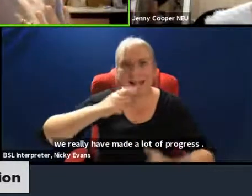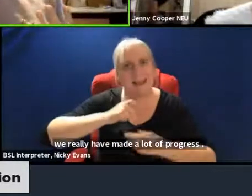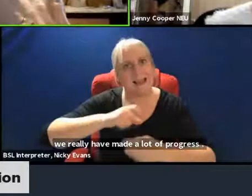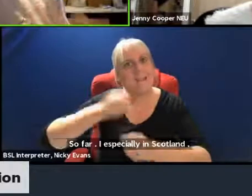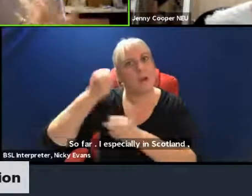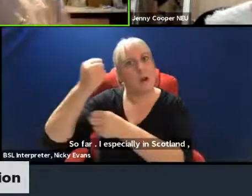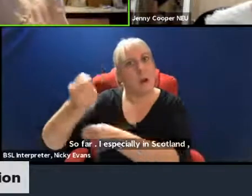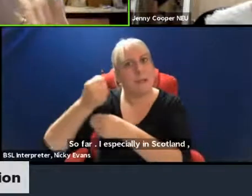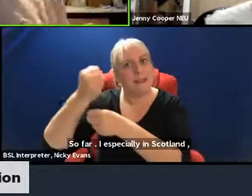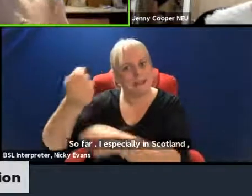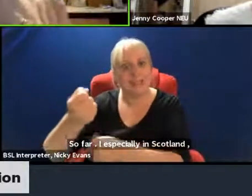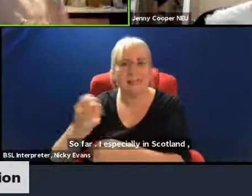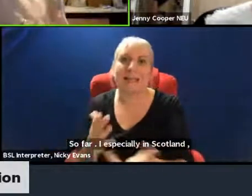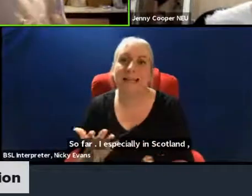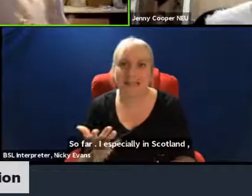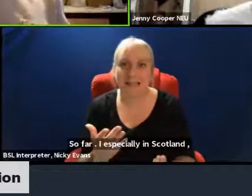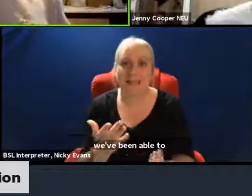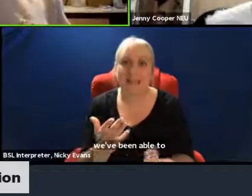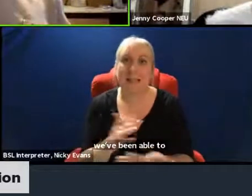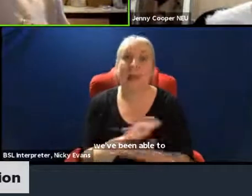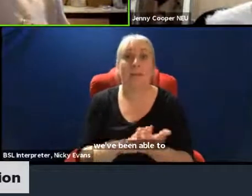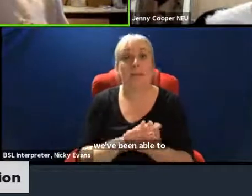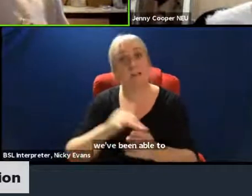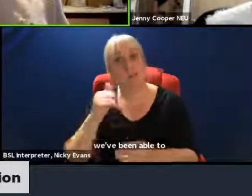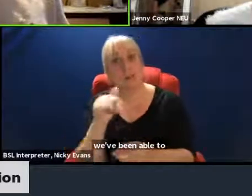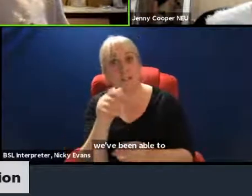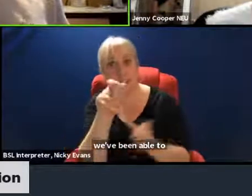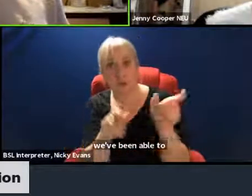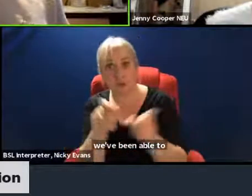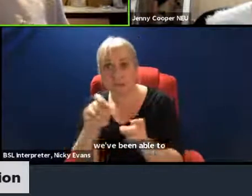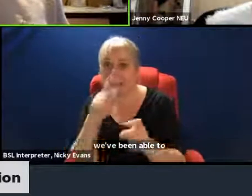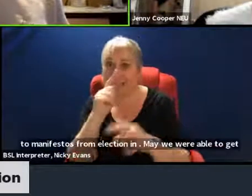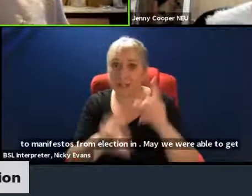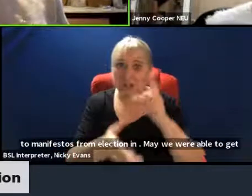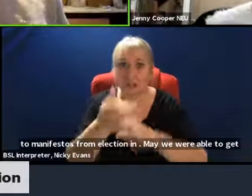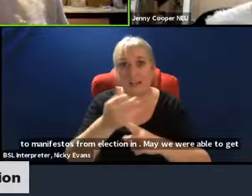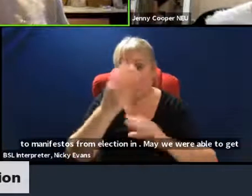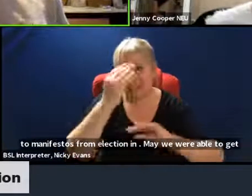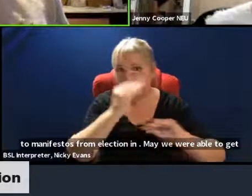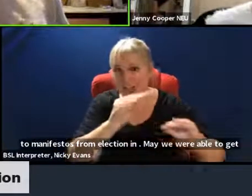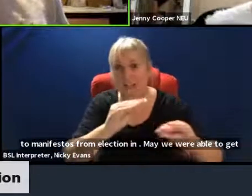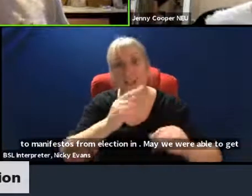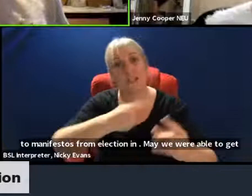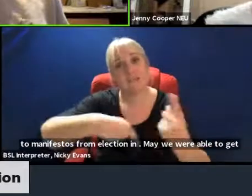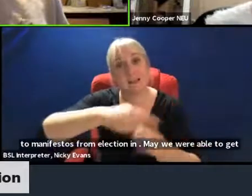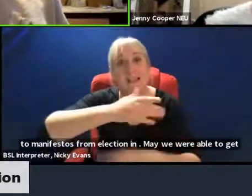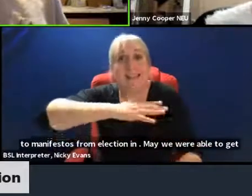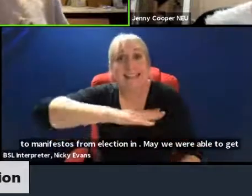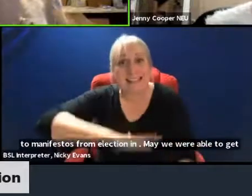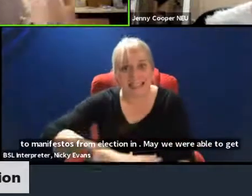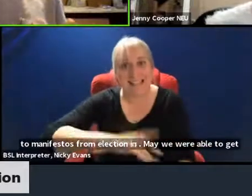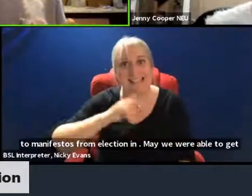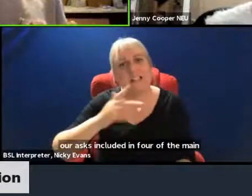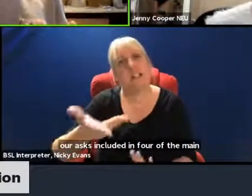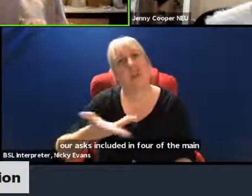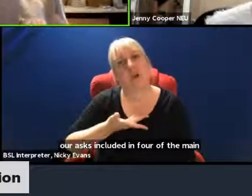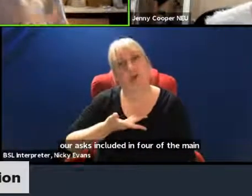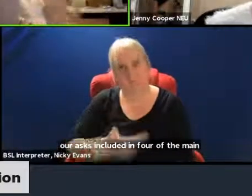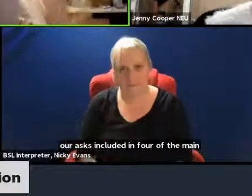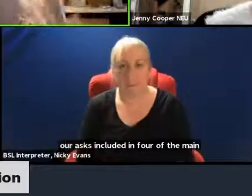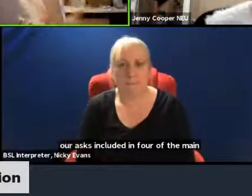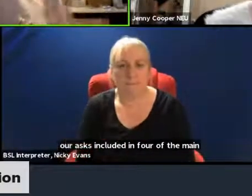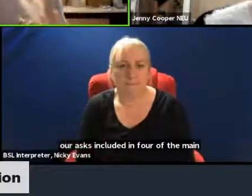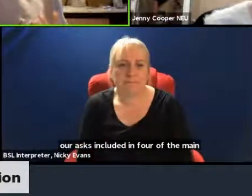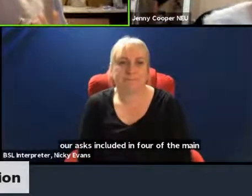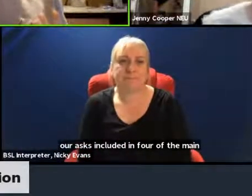ensure that we can, Scottish students can get the kind of education that we desperately need and desperately deserve. So going back